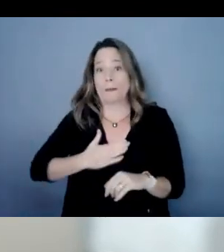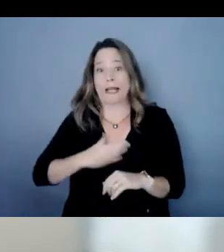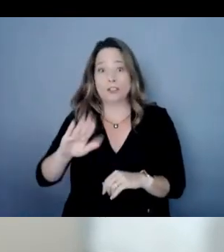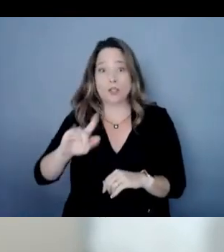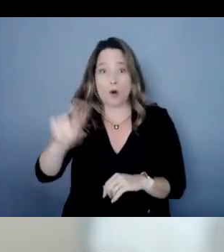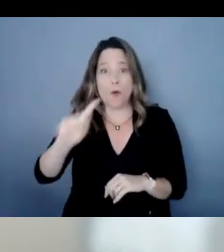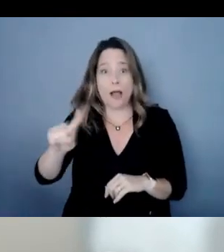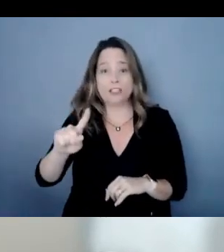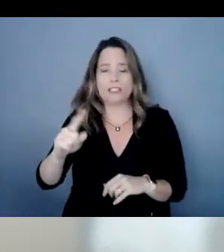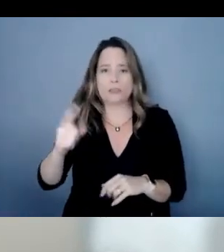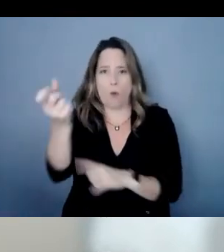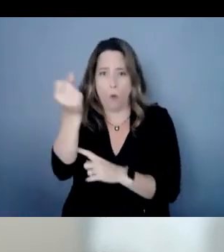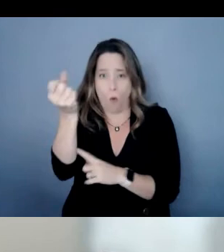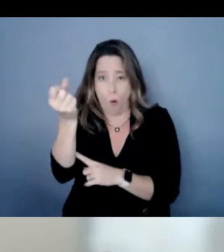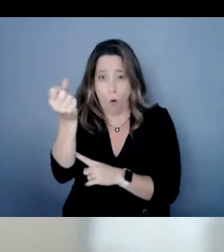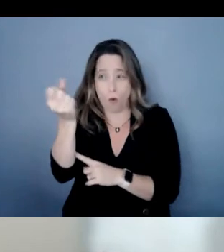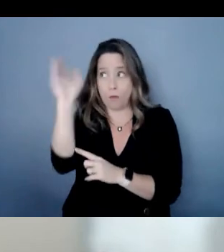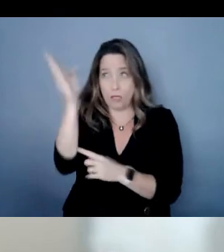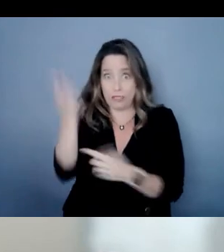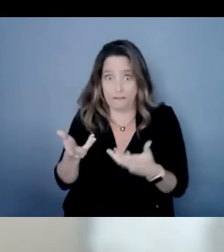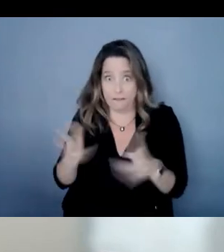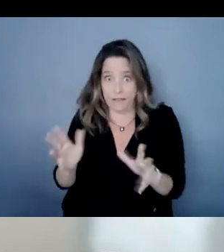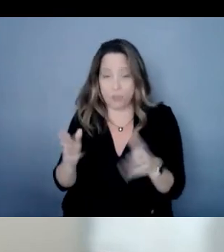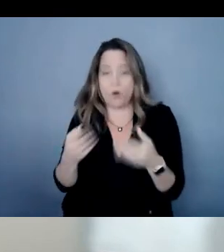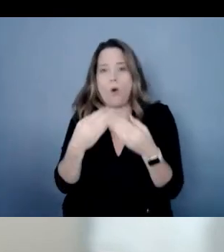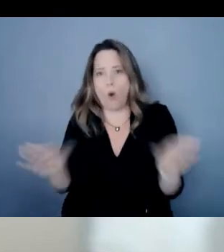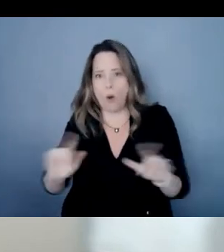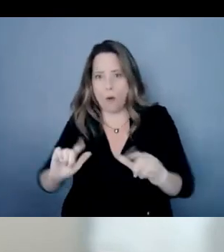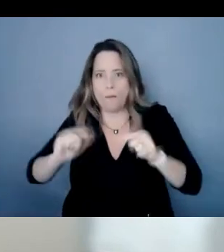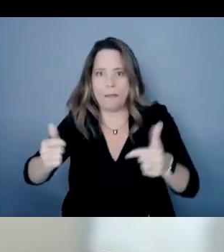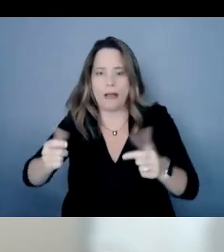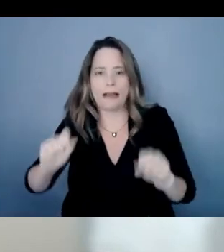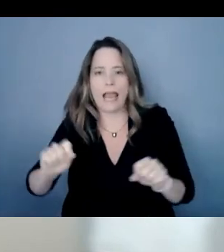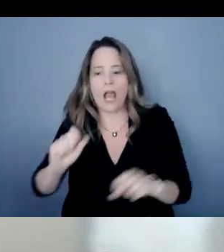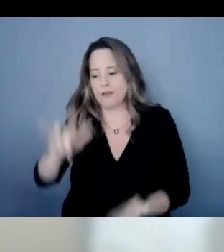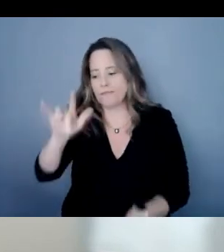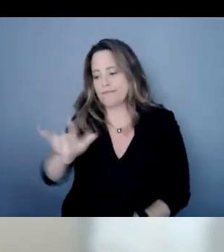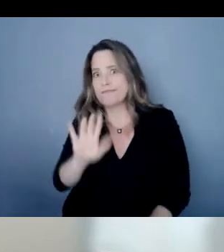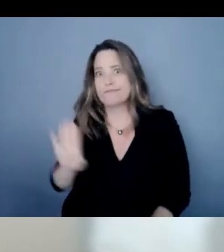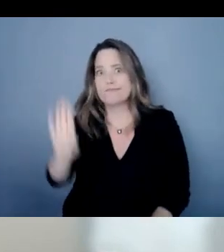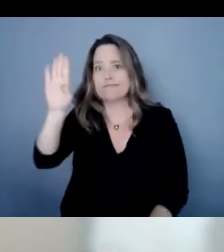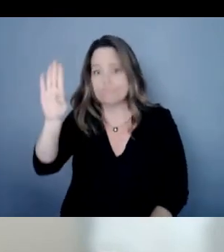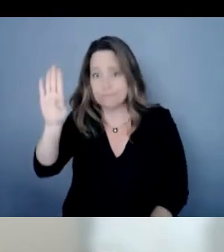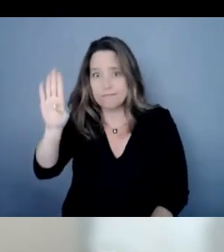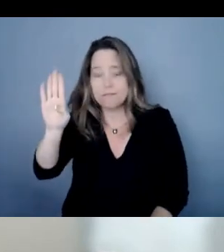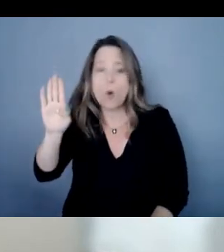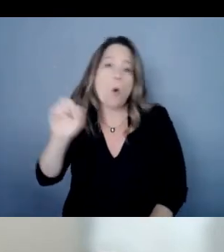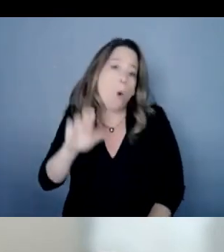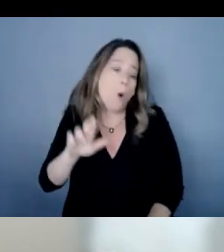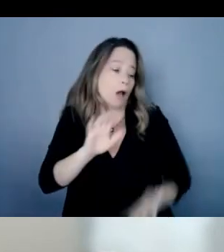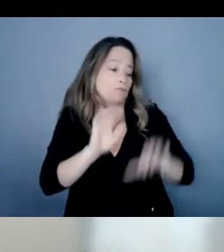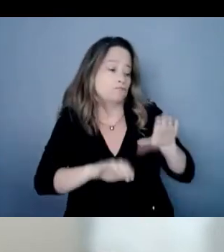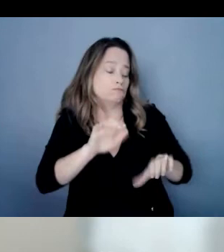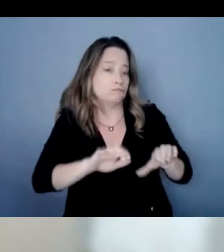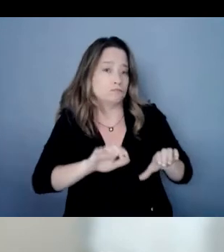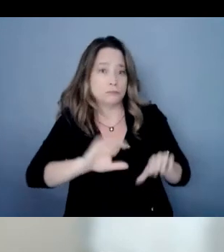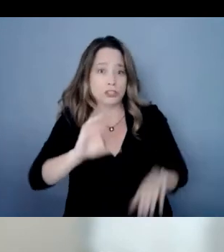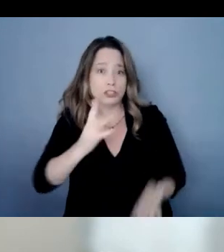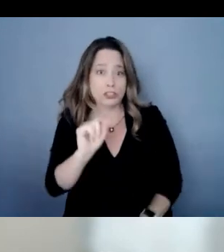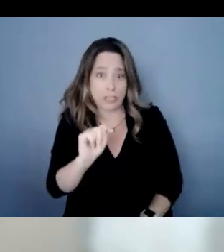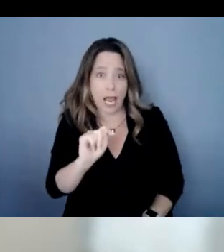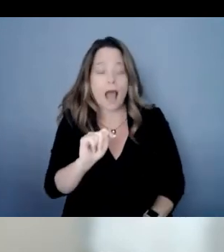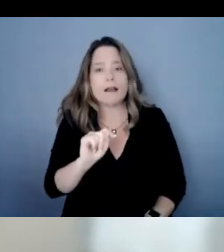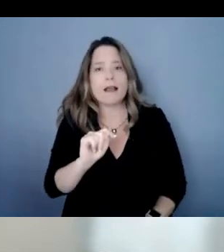your hand feature in zoom and ask your question directly if you prefer you can also type it in the chat and i will do my best to